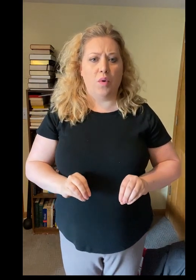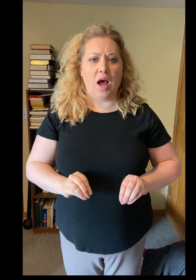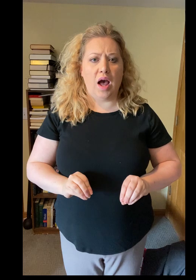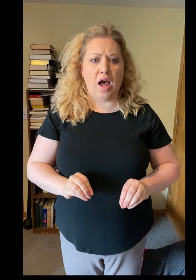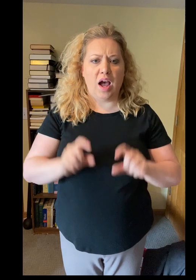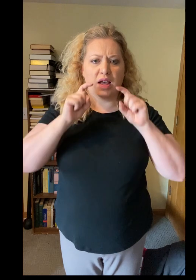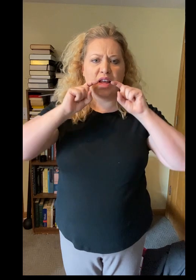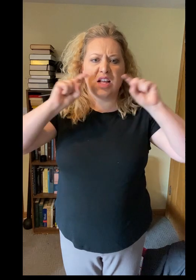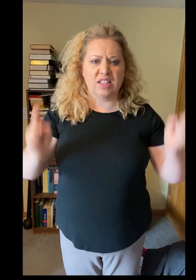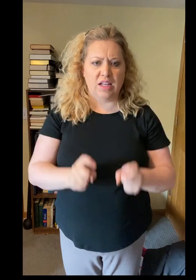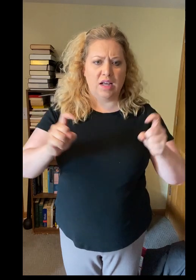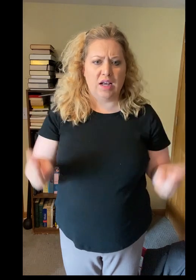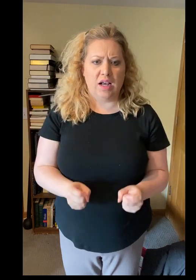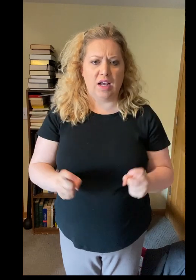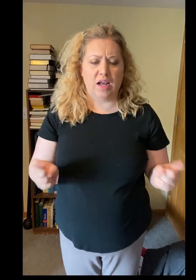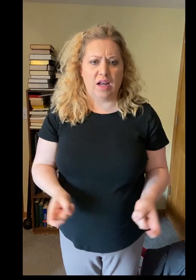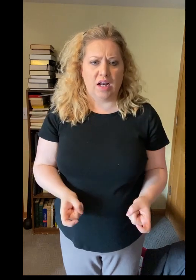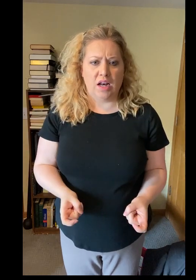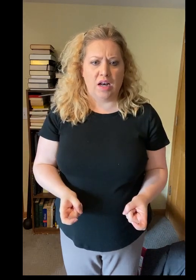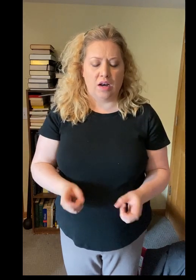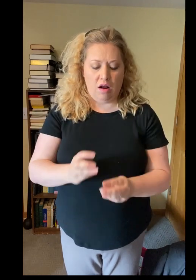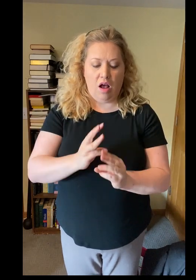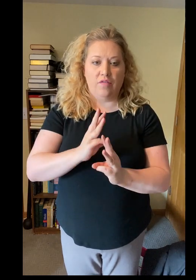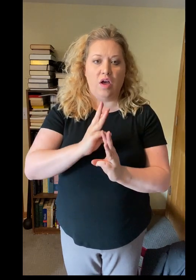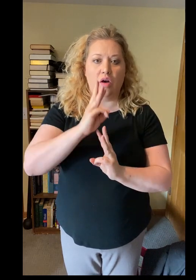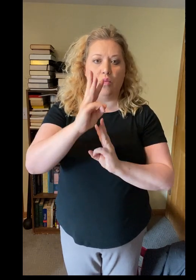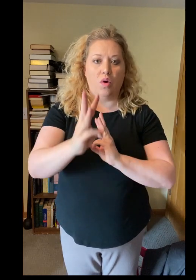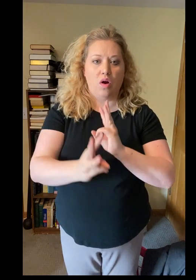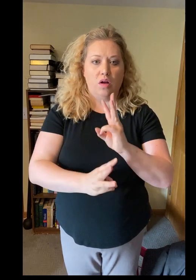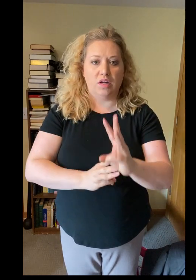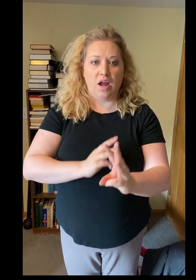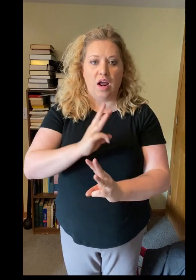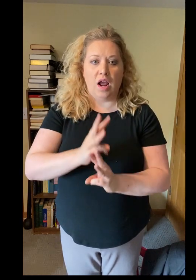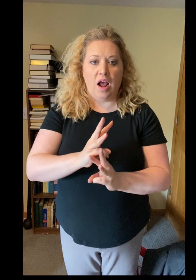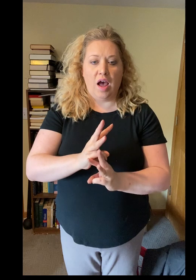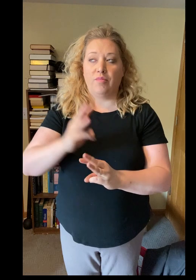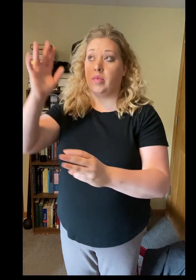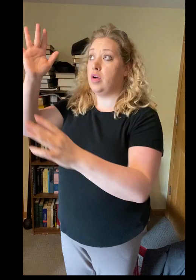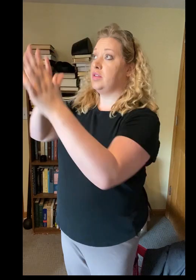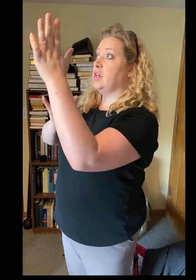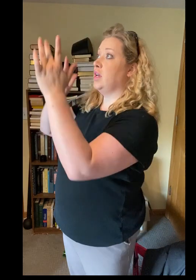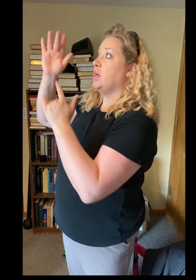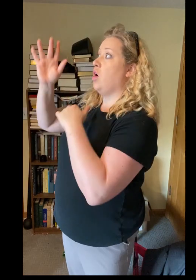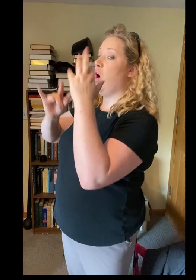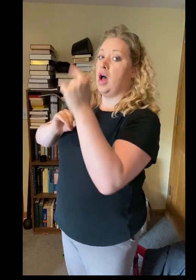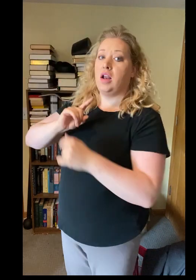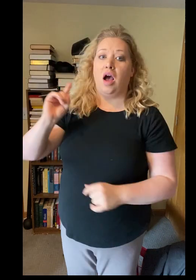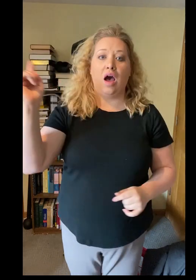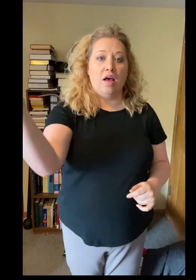away the sin of the world, have mercy